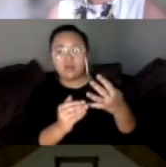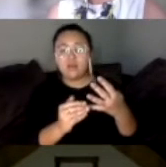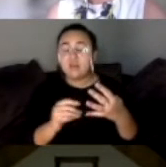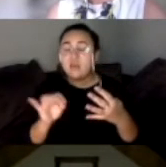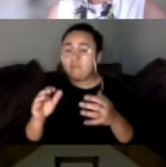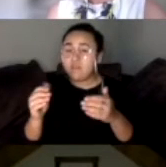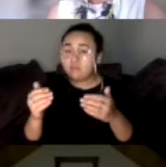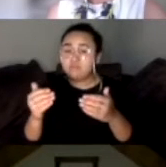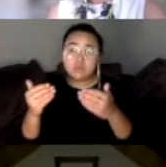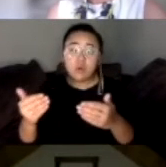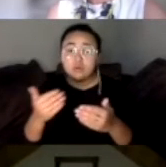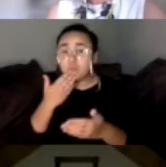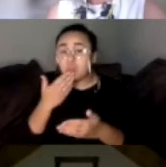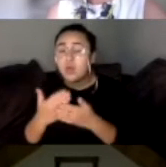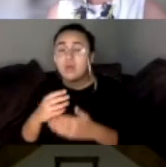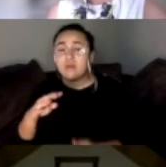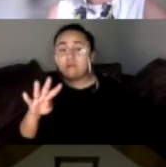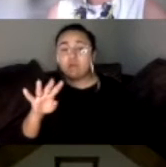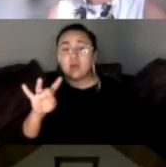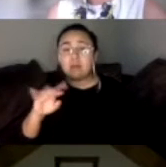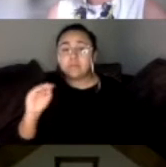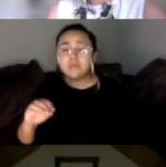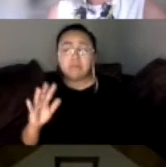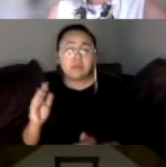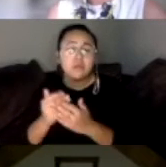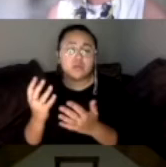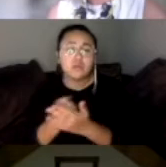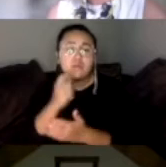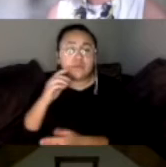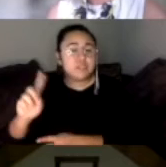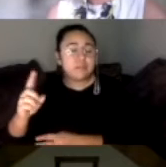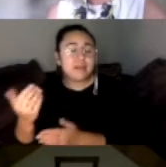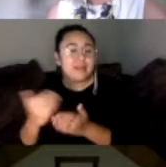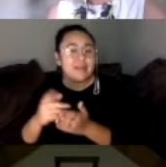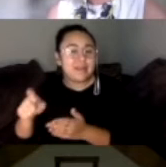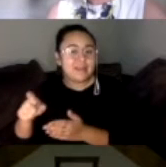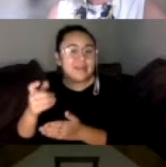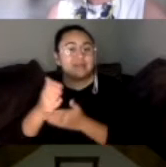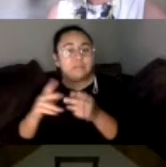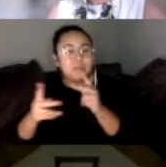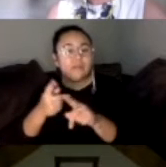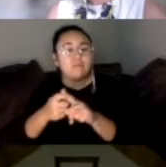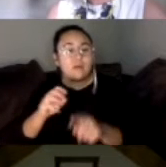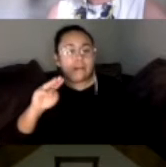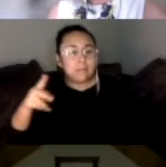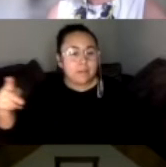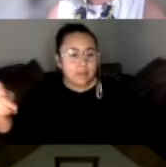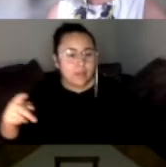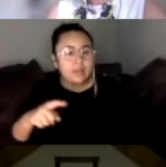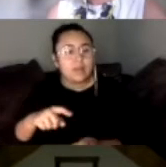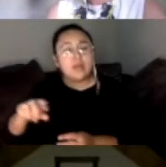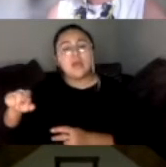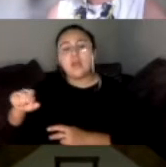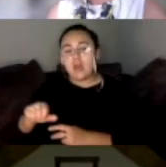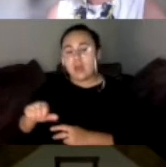close to a win for the Democrats. But again, we need some folks from the NPP side, as well as other to